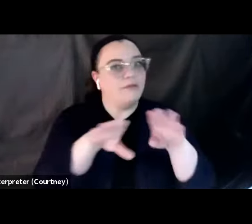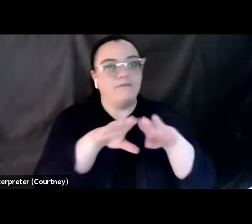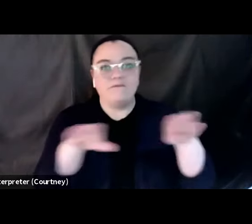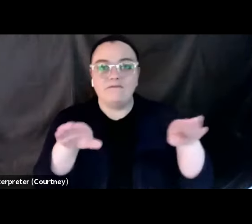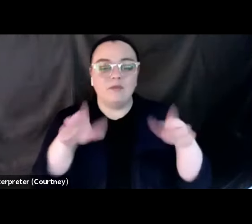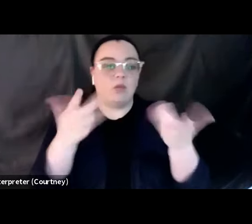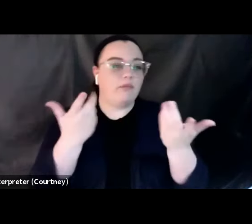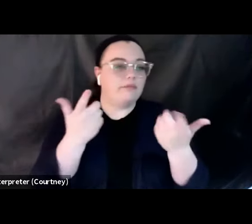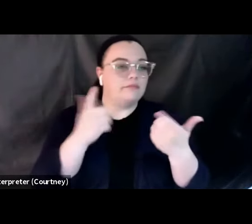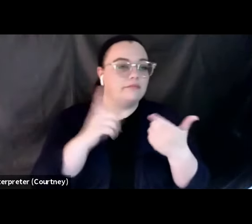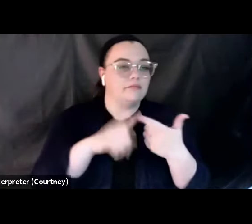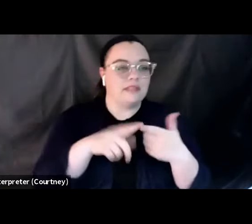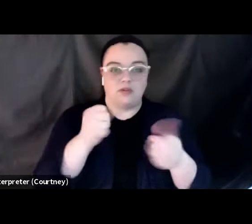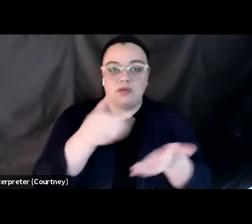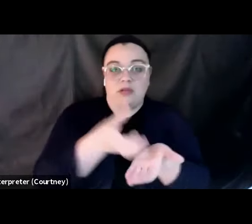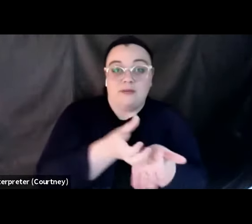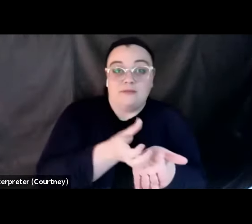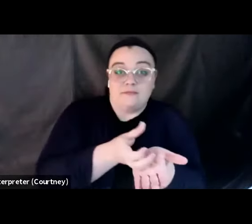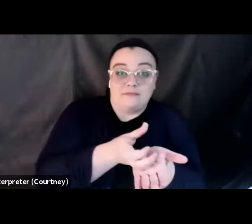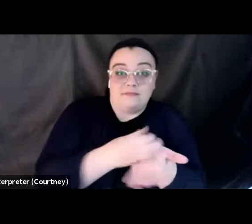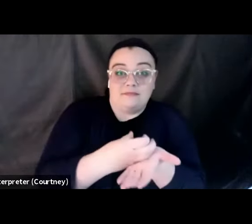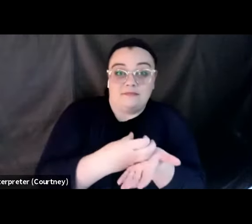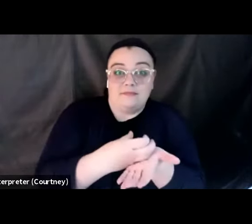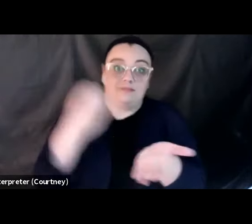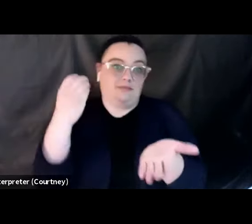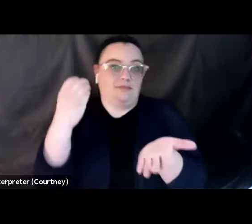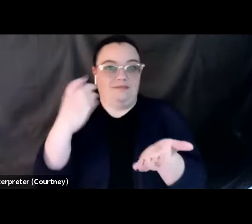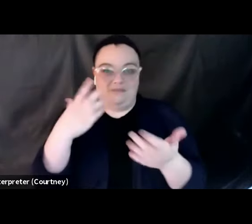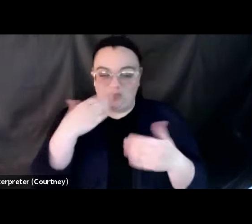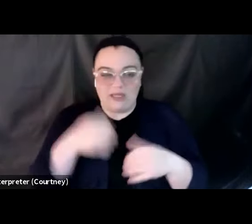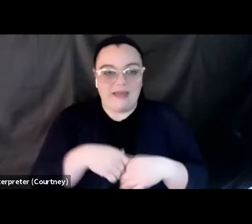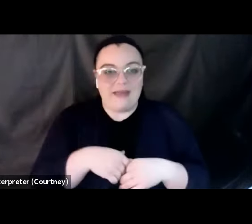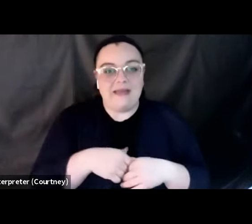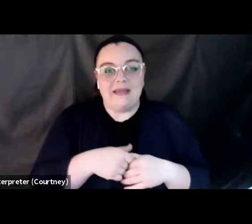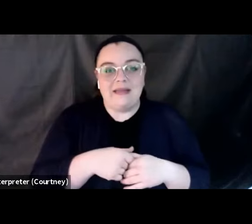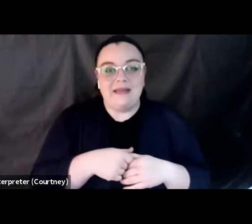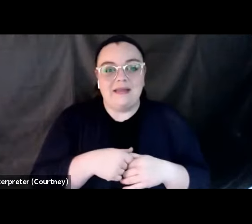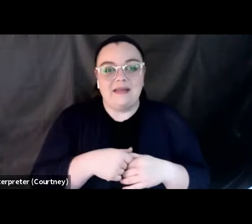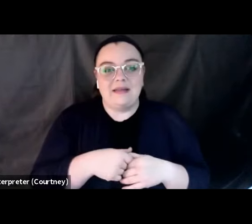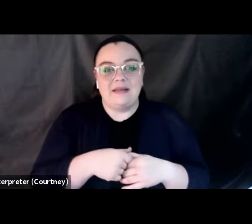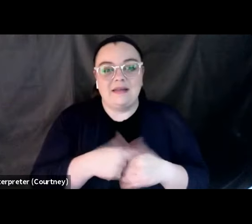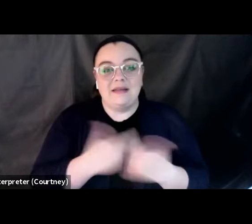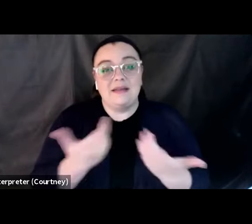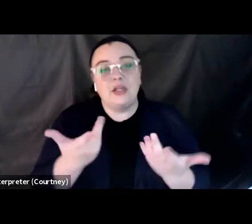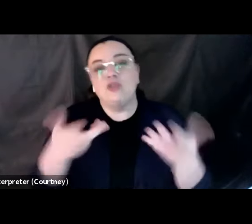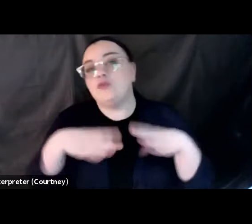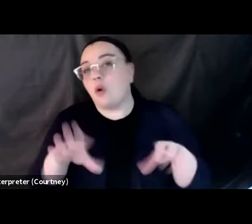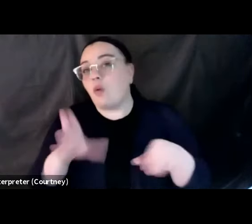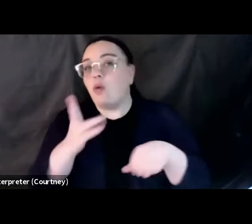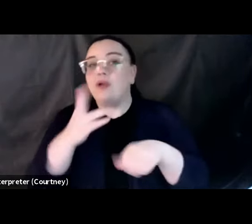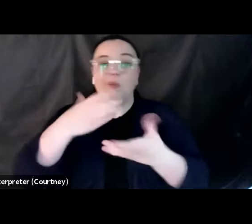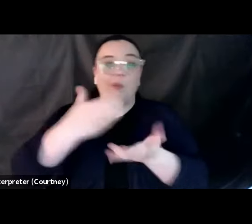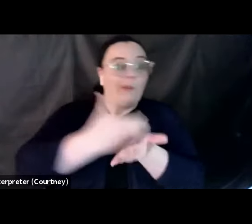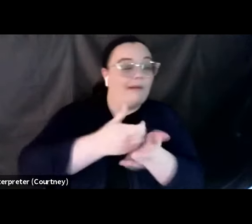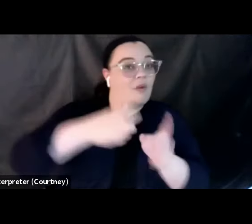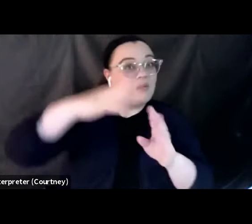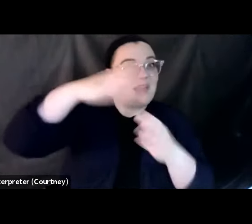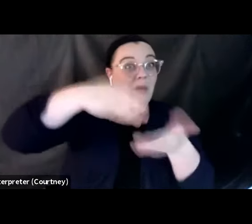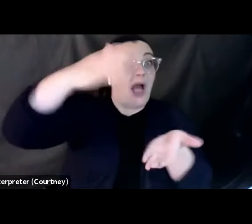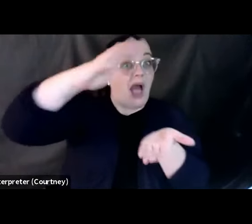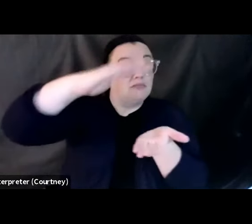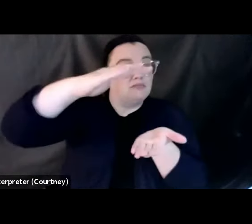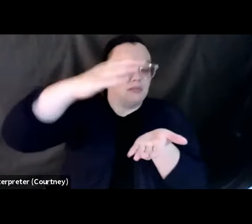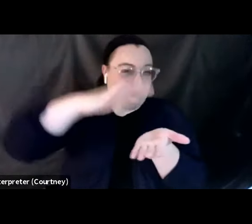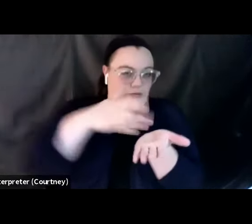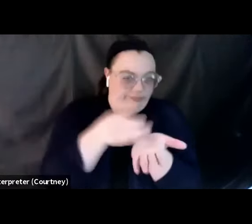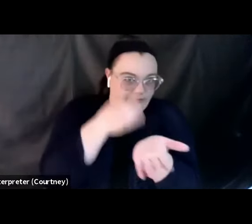always simply twist at the base and remove. Never twist at the top as it could break the stem or break the glass. So always remember